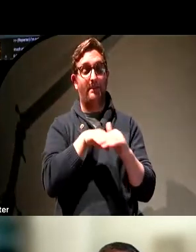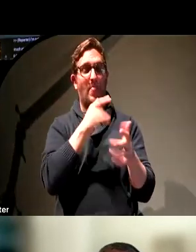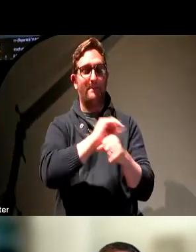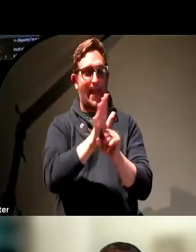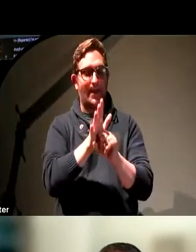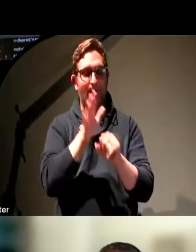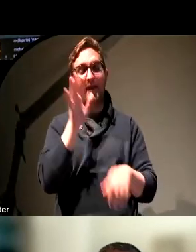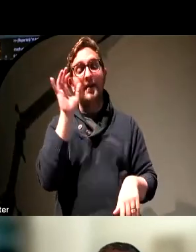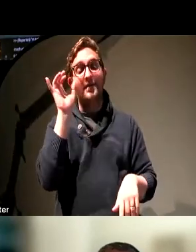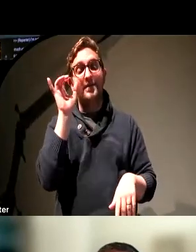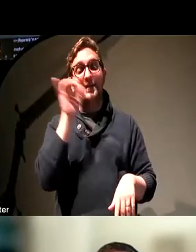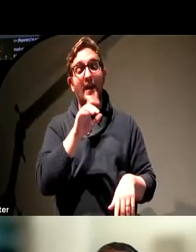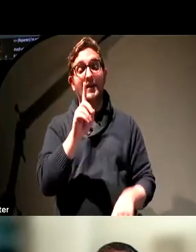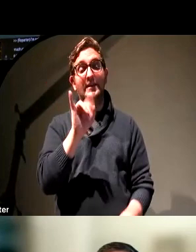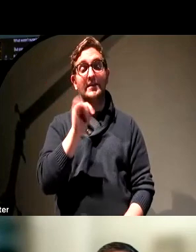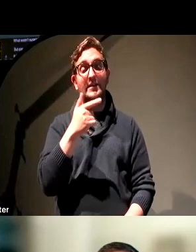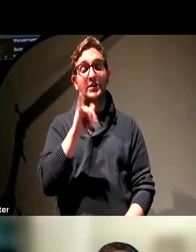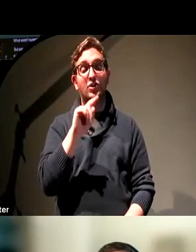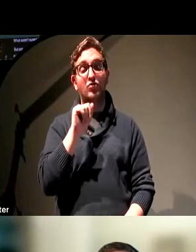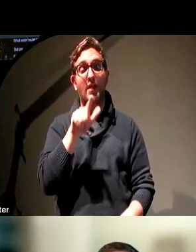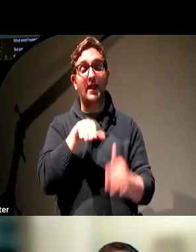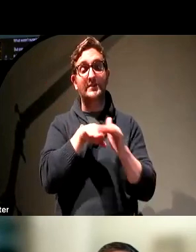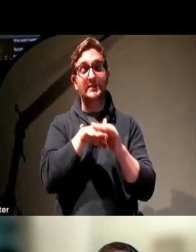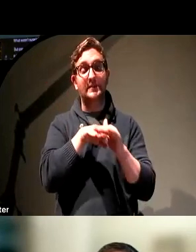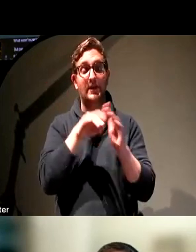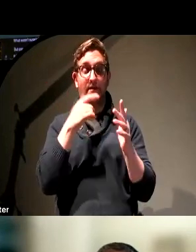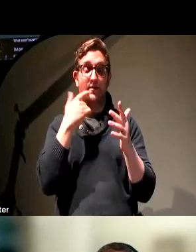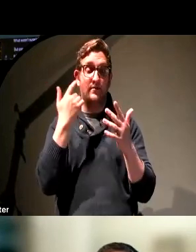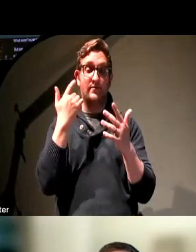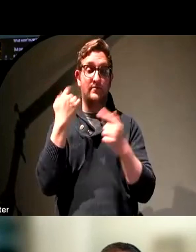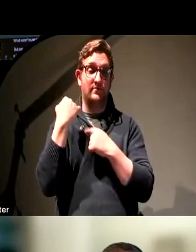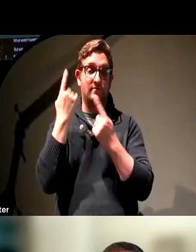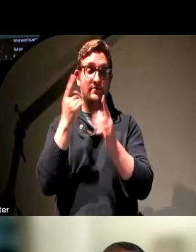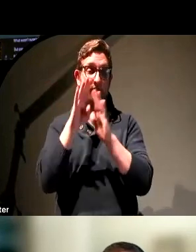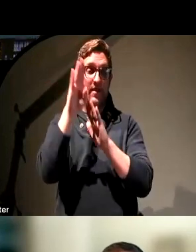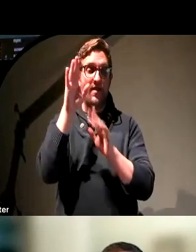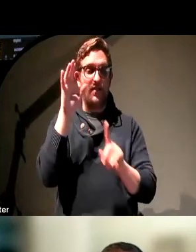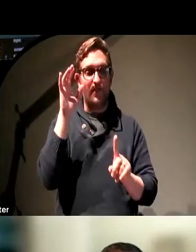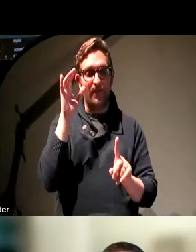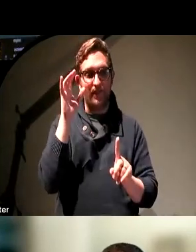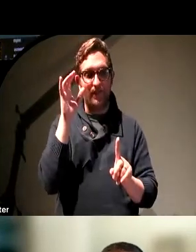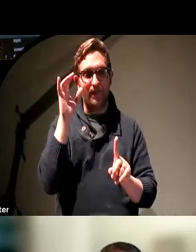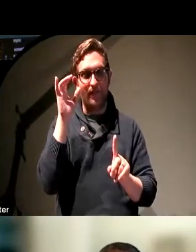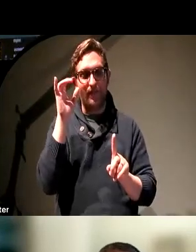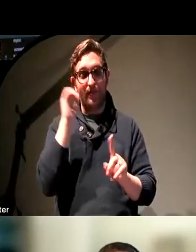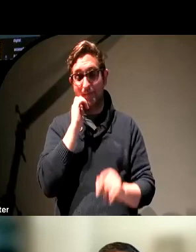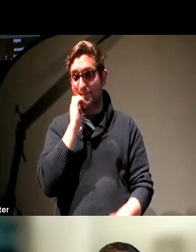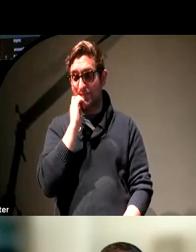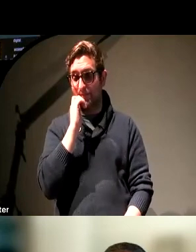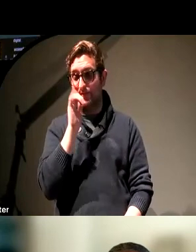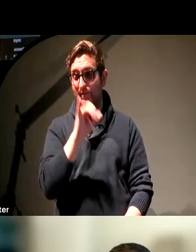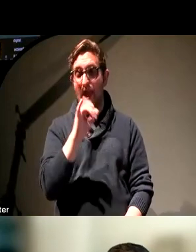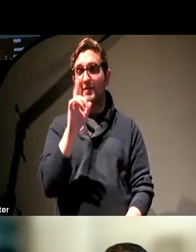digital accessibility, what I've just been talking about, it had a little bit more of a limelight put on it over the last, and it has had for the last couple